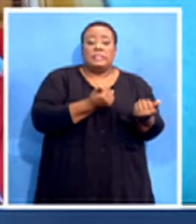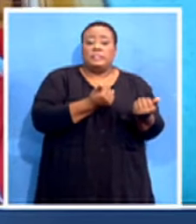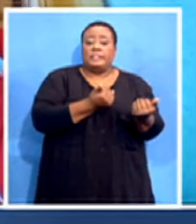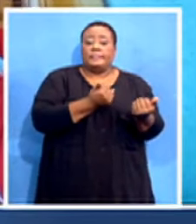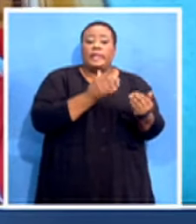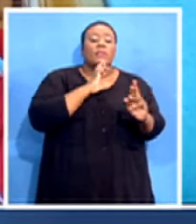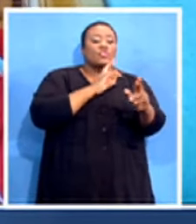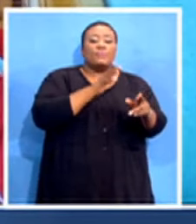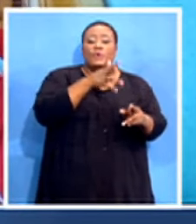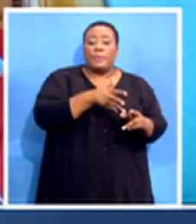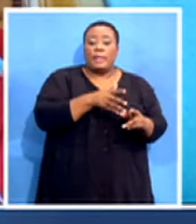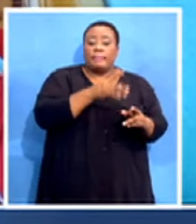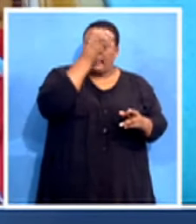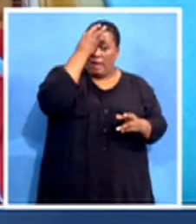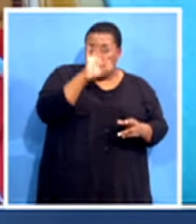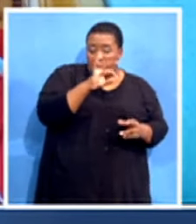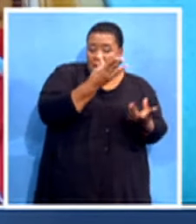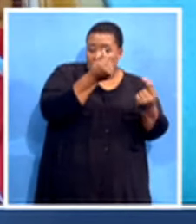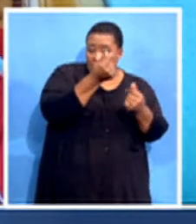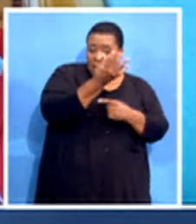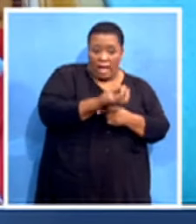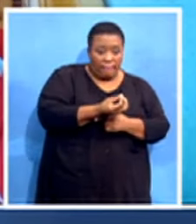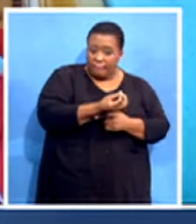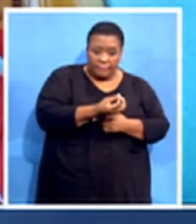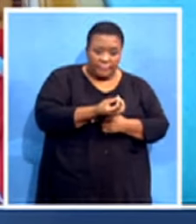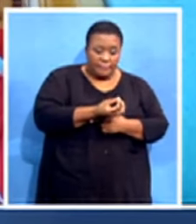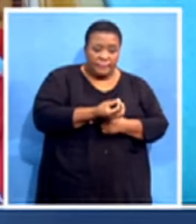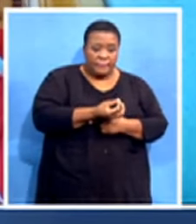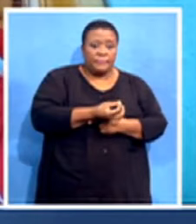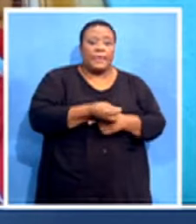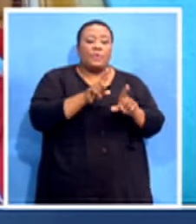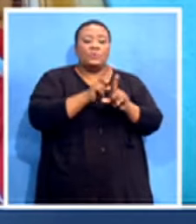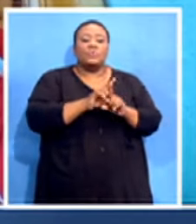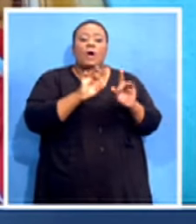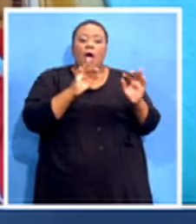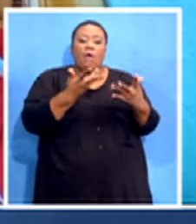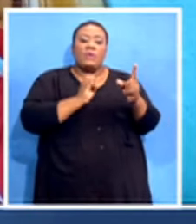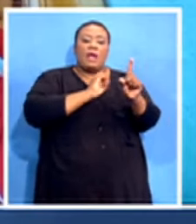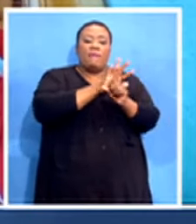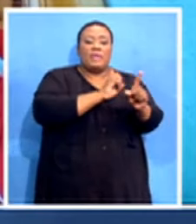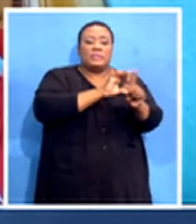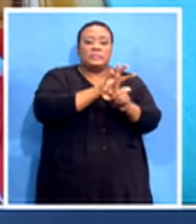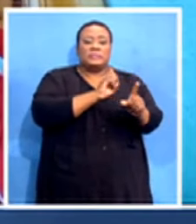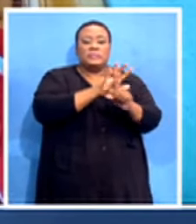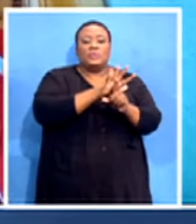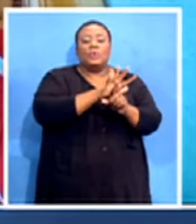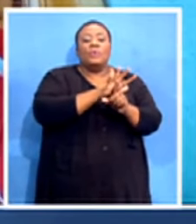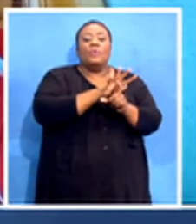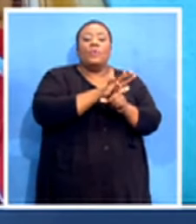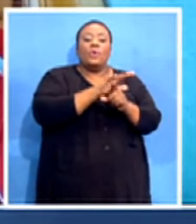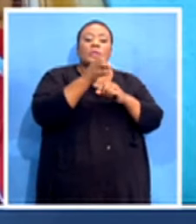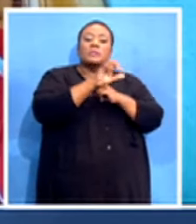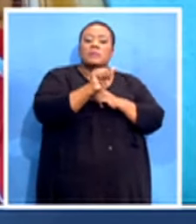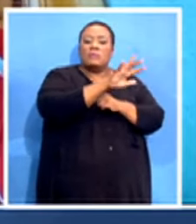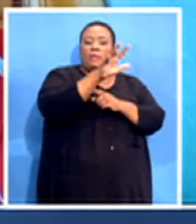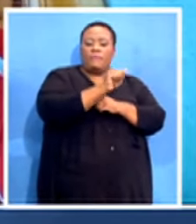money and understandably so because of this coronavirus and the adverse effects that the virus has had on the country's economy